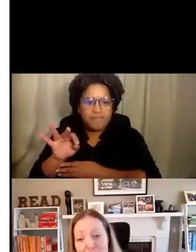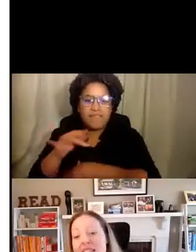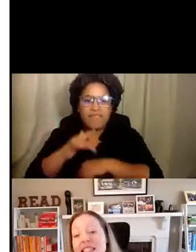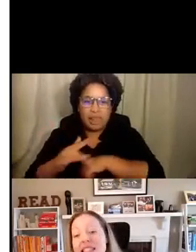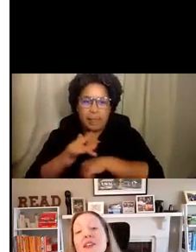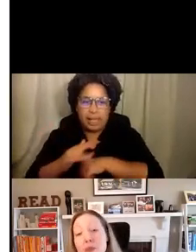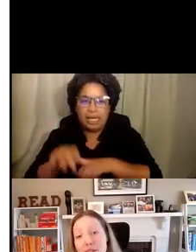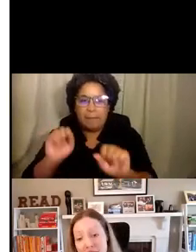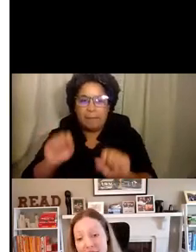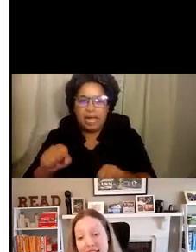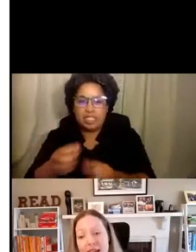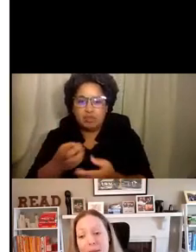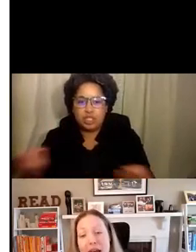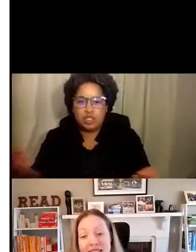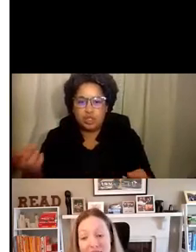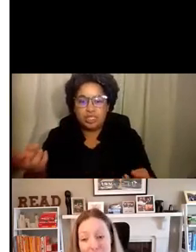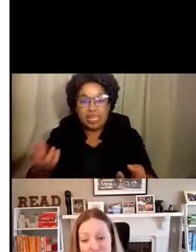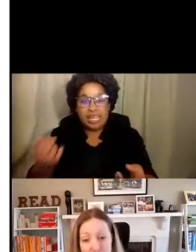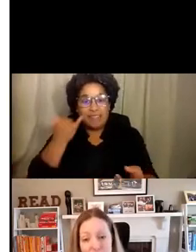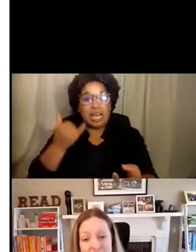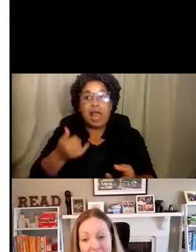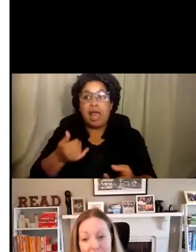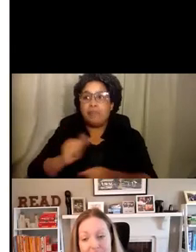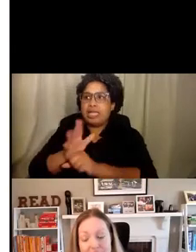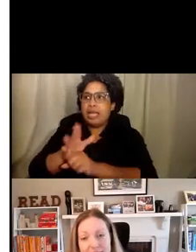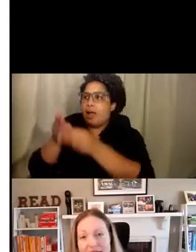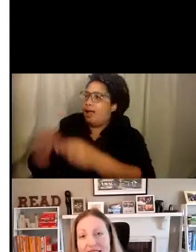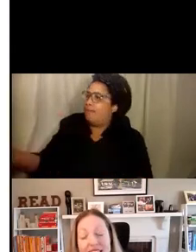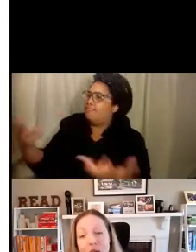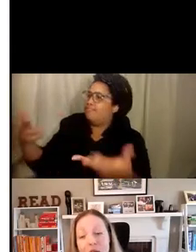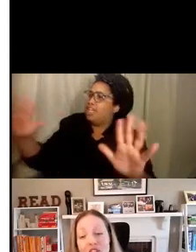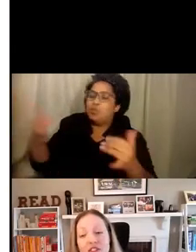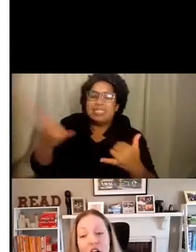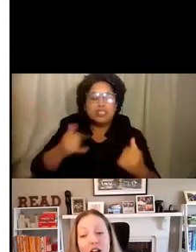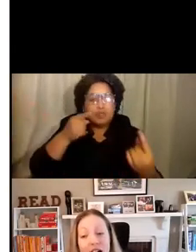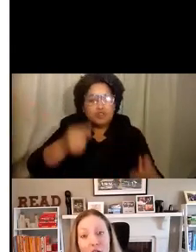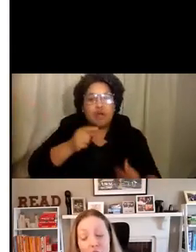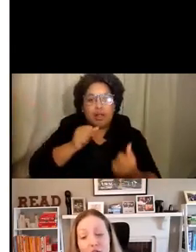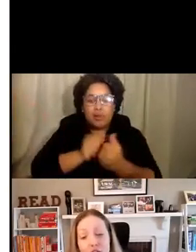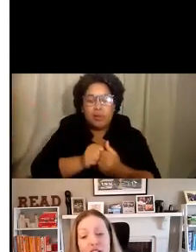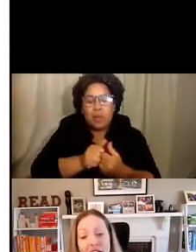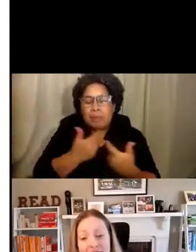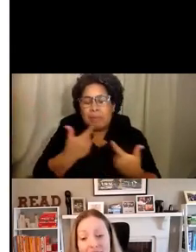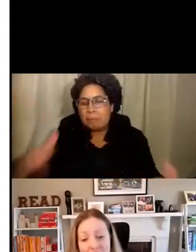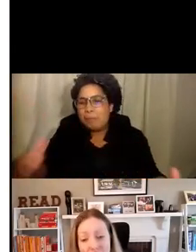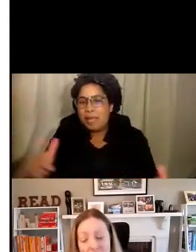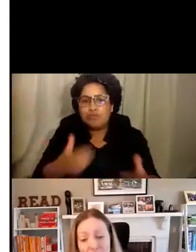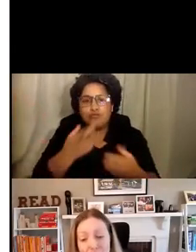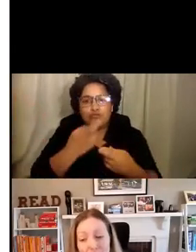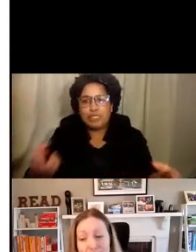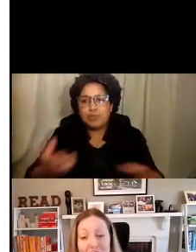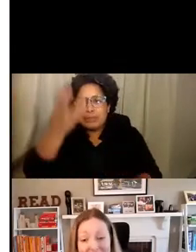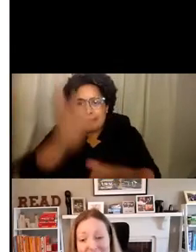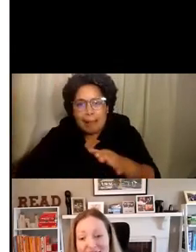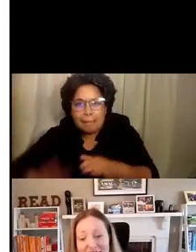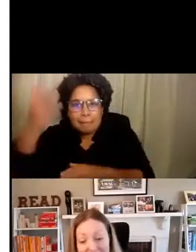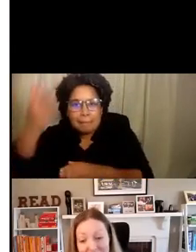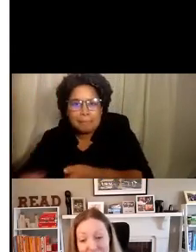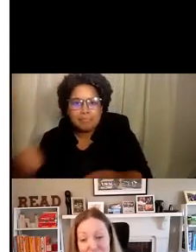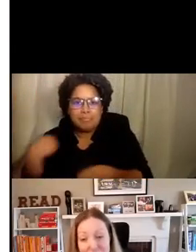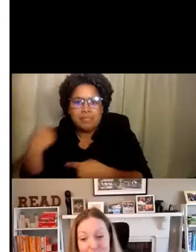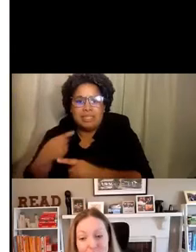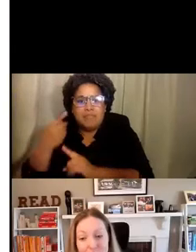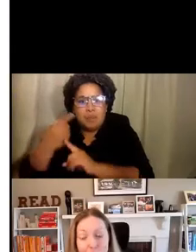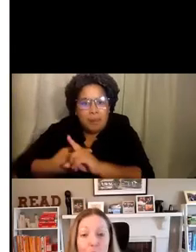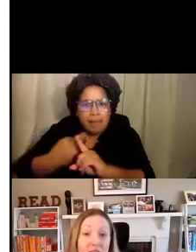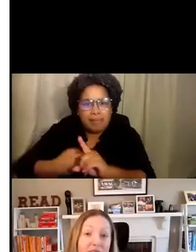we would still be facing massive resource gaps and dealing with the fallout over the last several months and